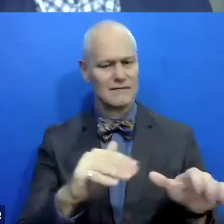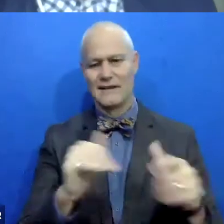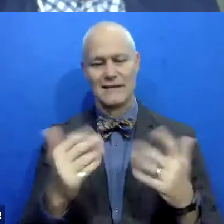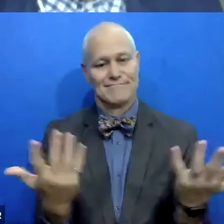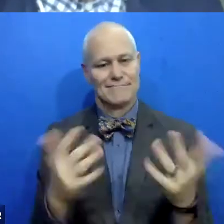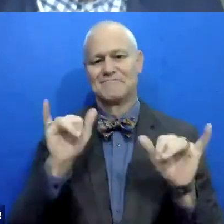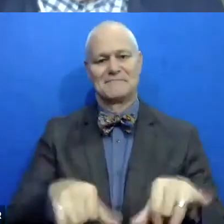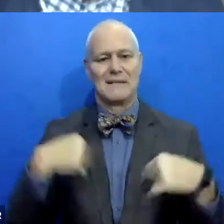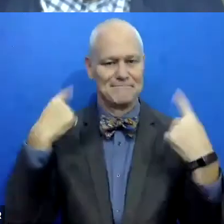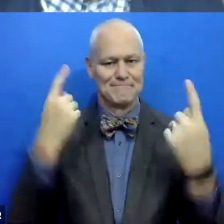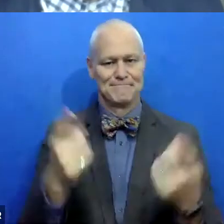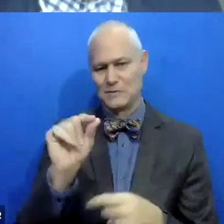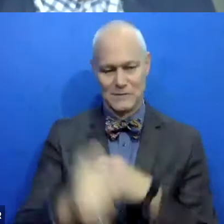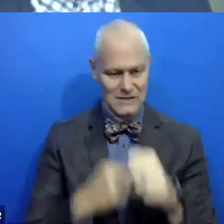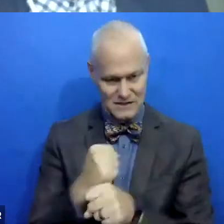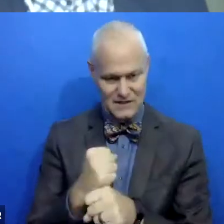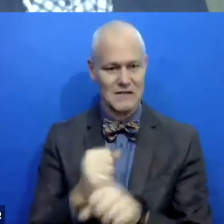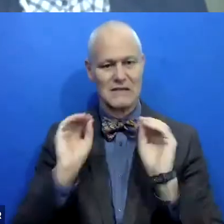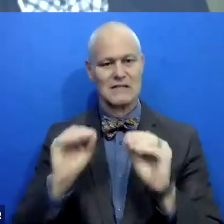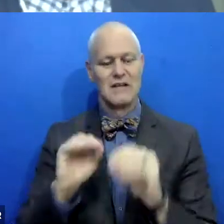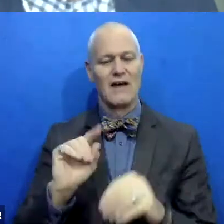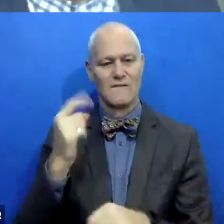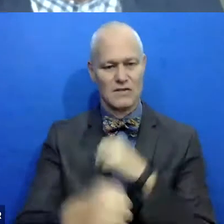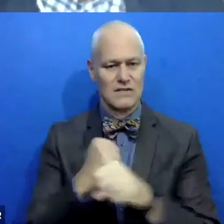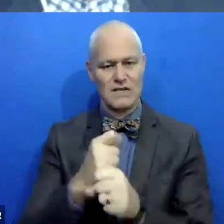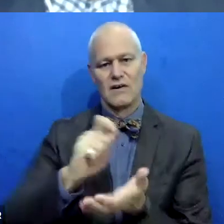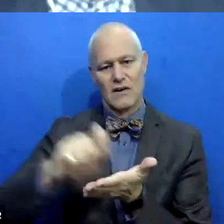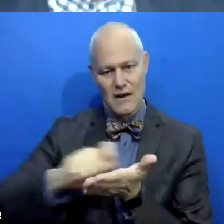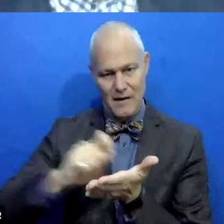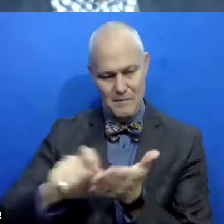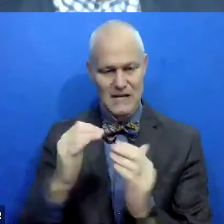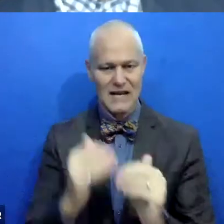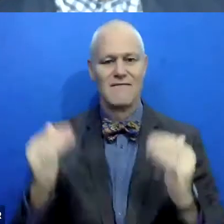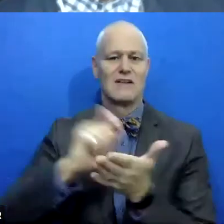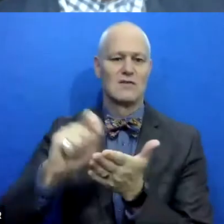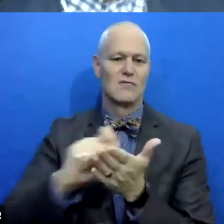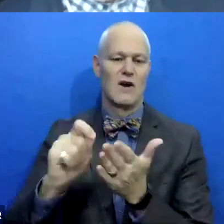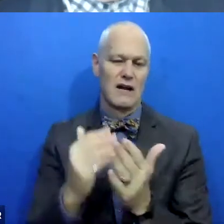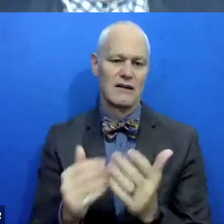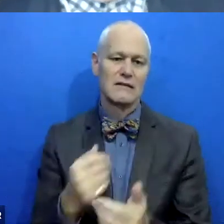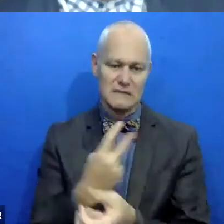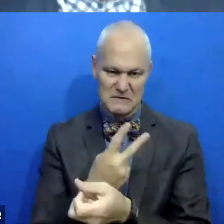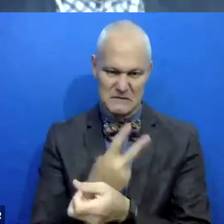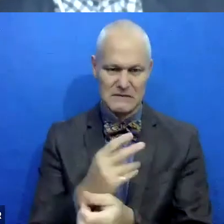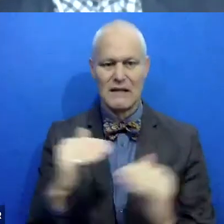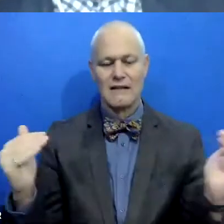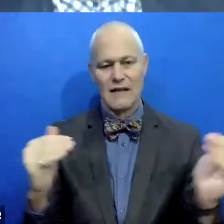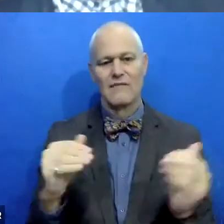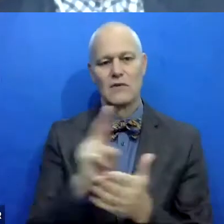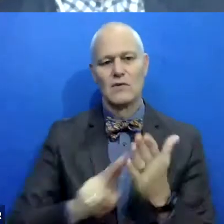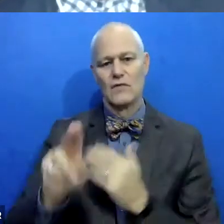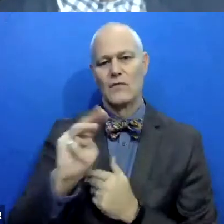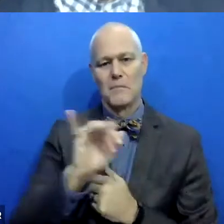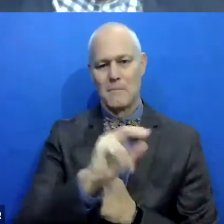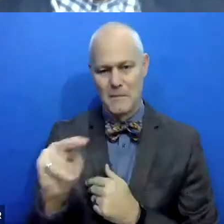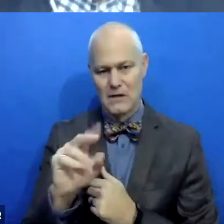a little over 20 years, I taught first-year composition and advanced writing, upper division writing classes at both the University of Minnesota